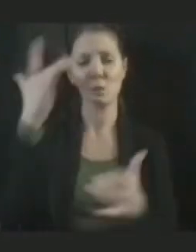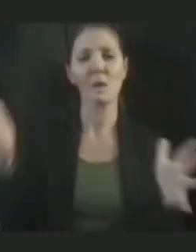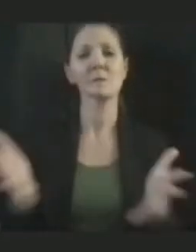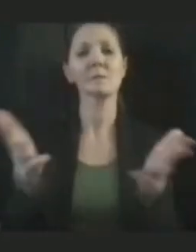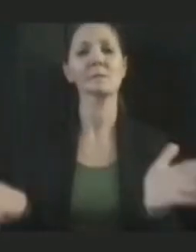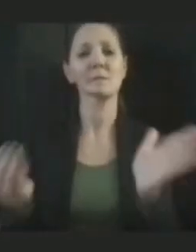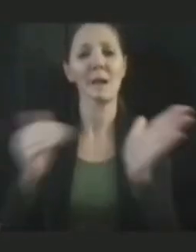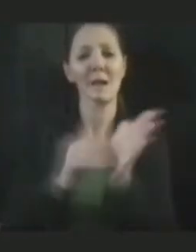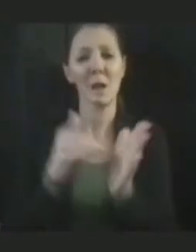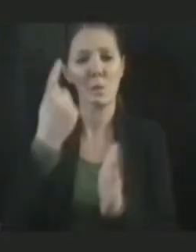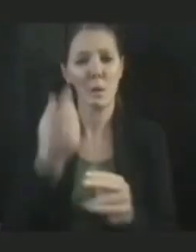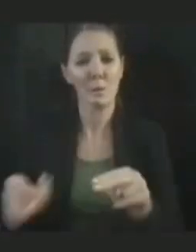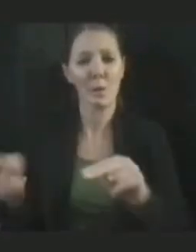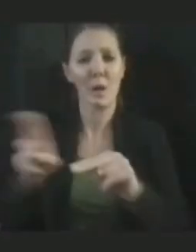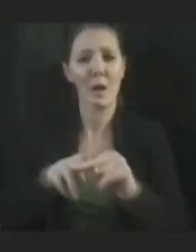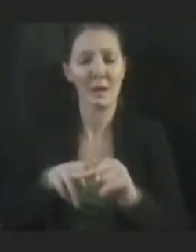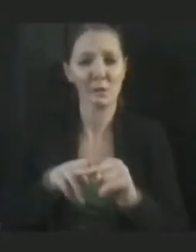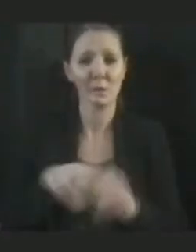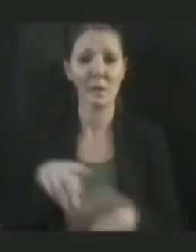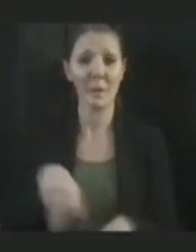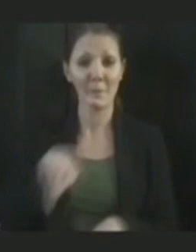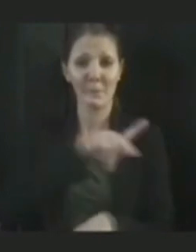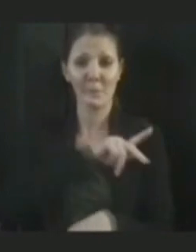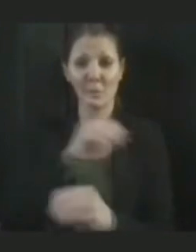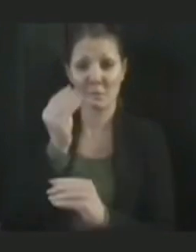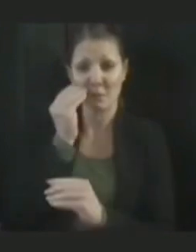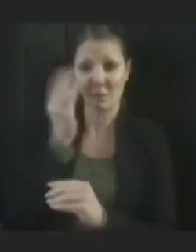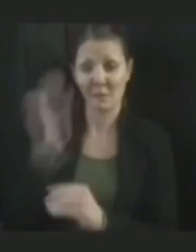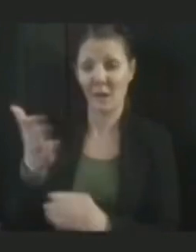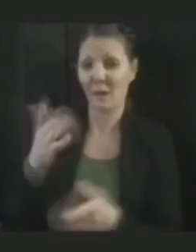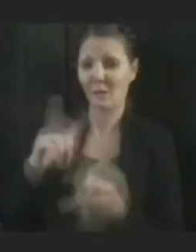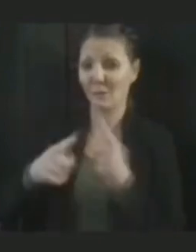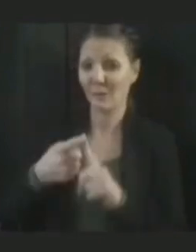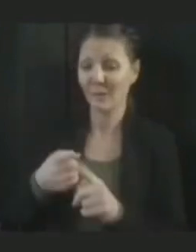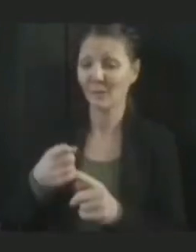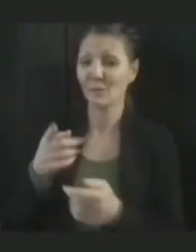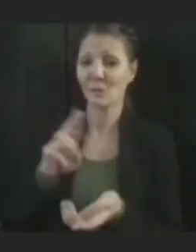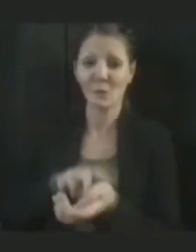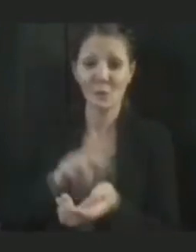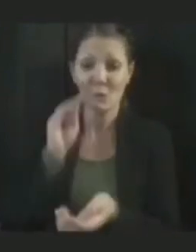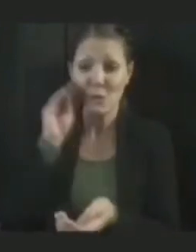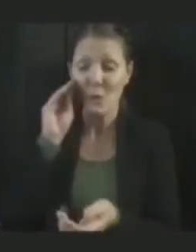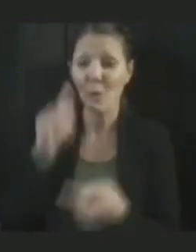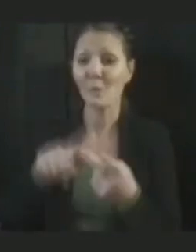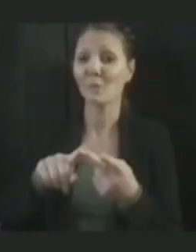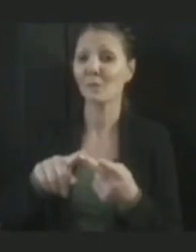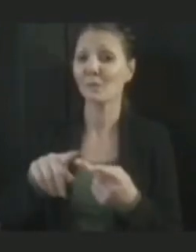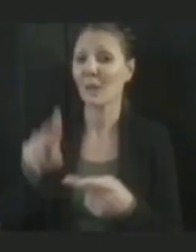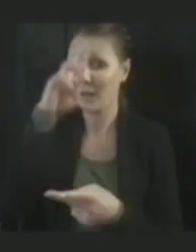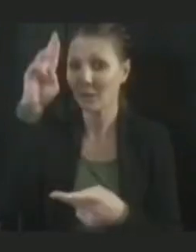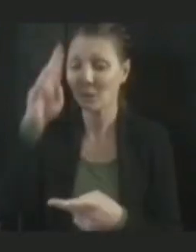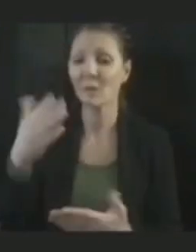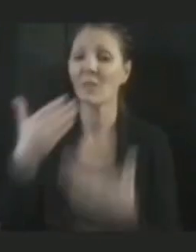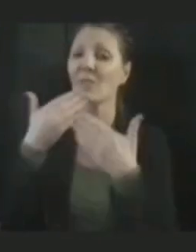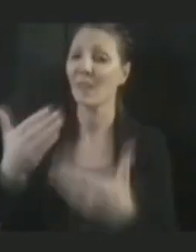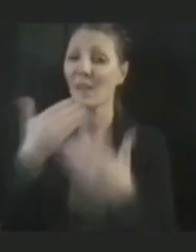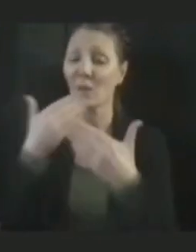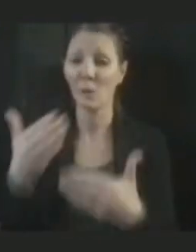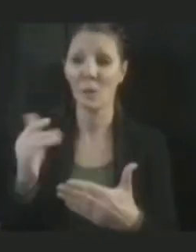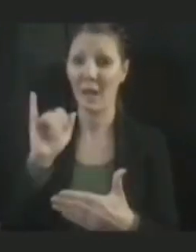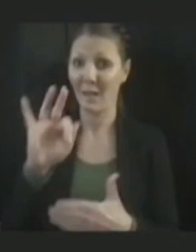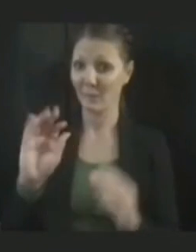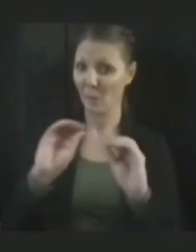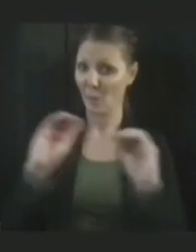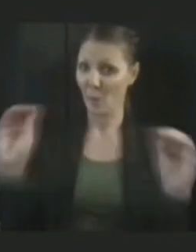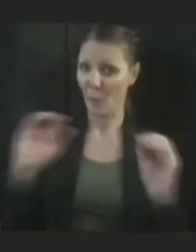And on a personal note, I want to say to my friends from the nursing homes and the hospitals, thank you. We can't do this if it's not a partnership and working side by